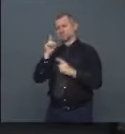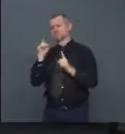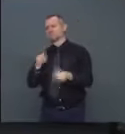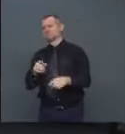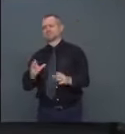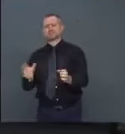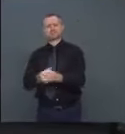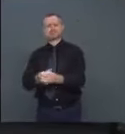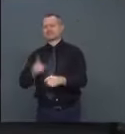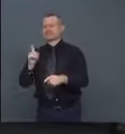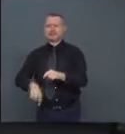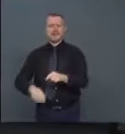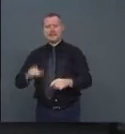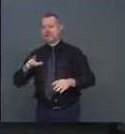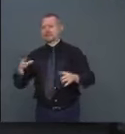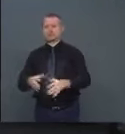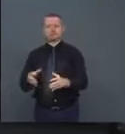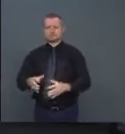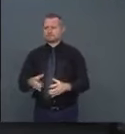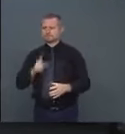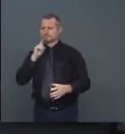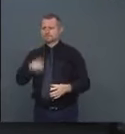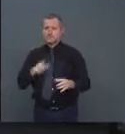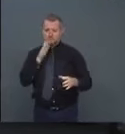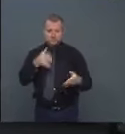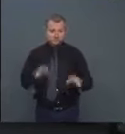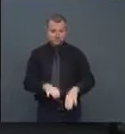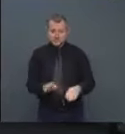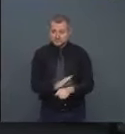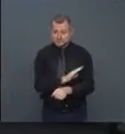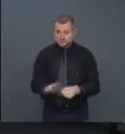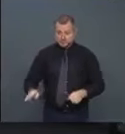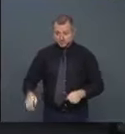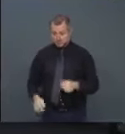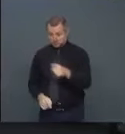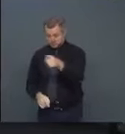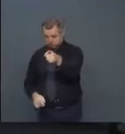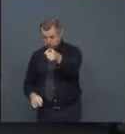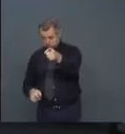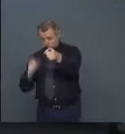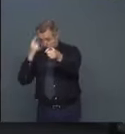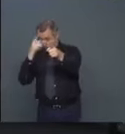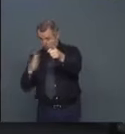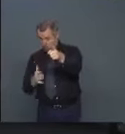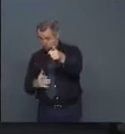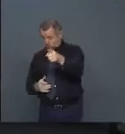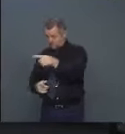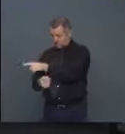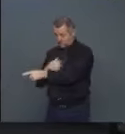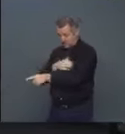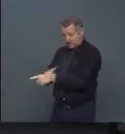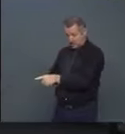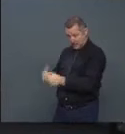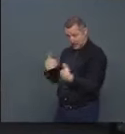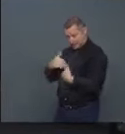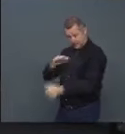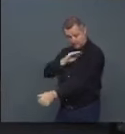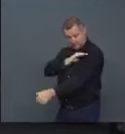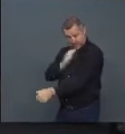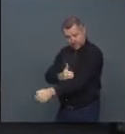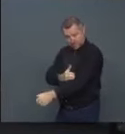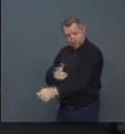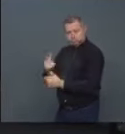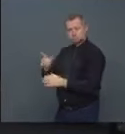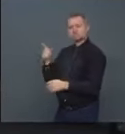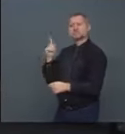those impacted areas. Does your office understand that he has the power to limit, uh, movement in that kind of a way? Or do you need to authorize it? And also,